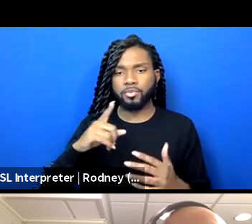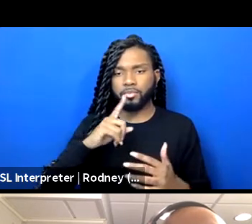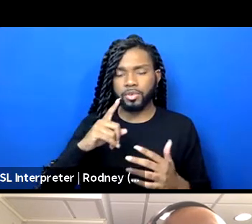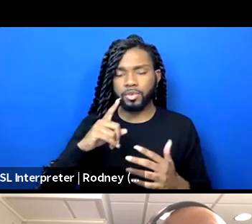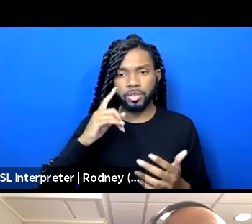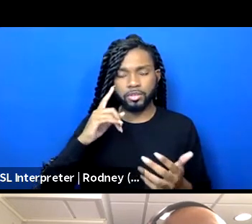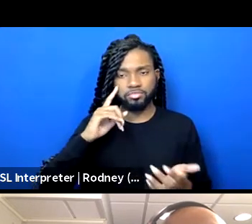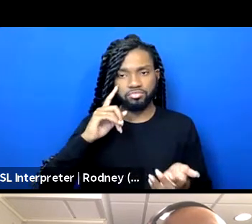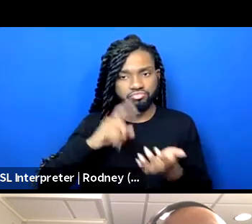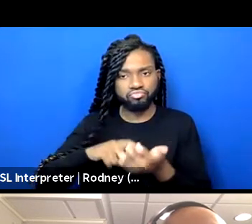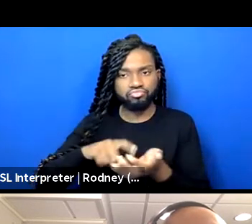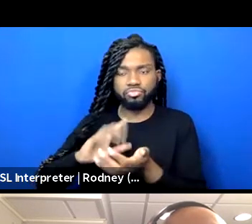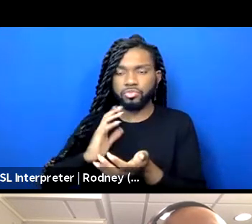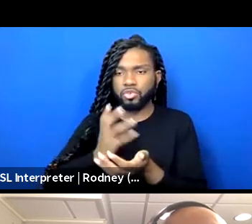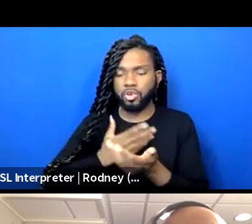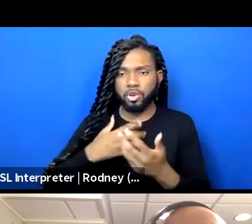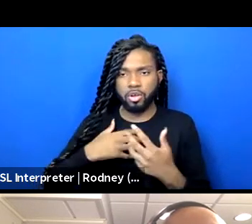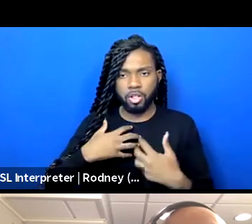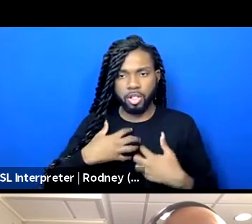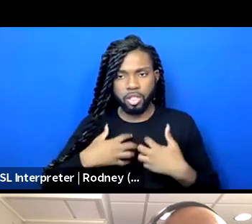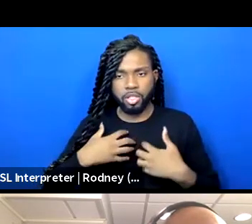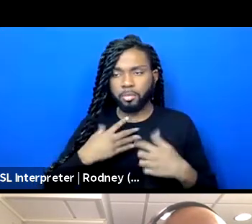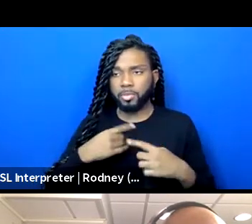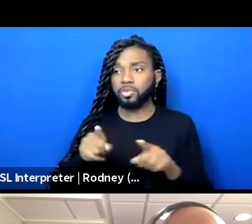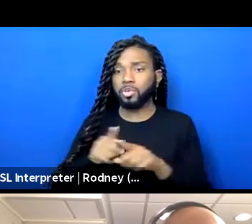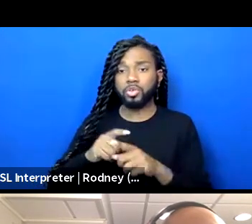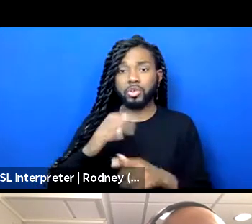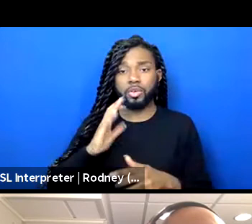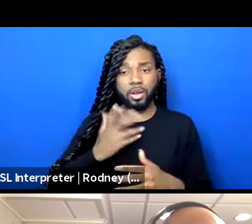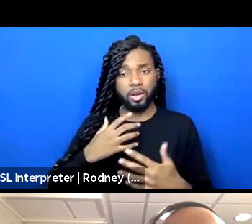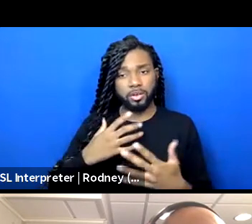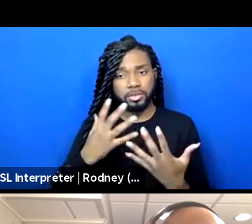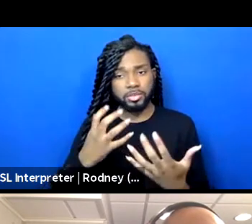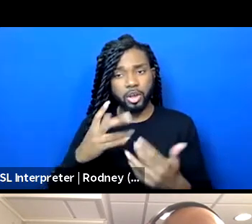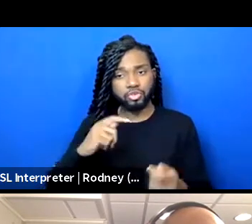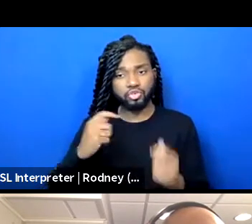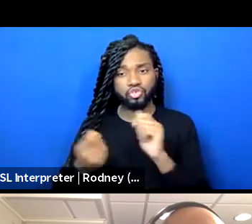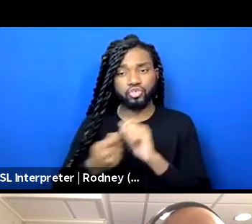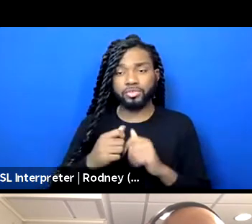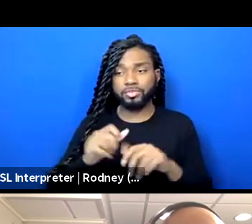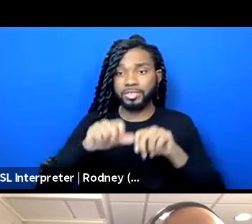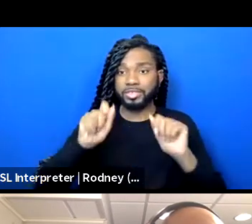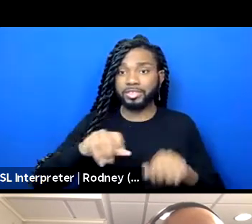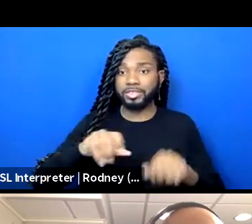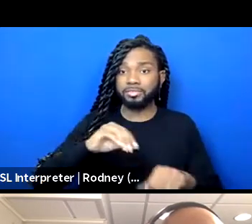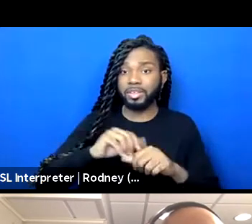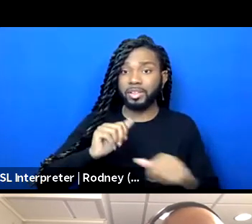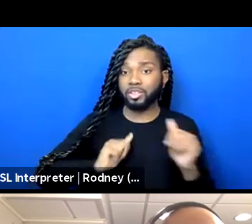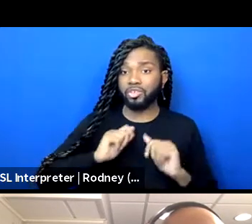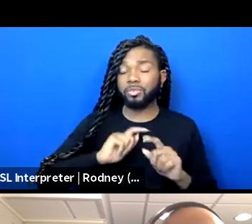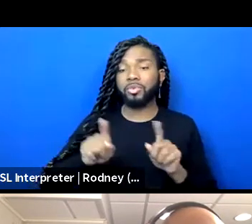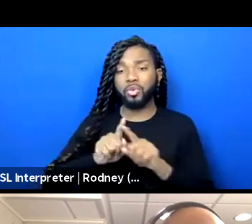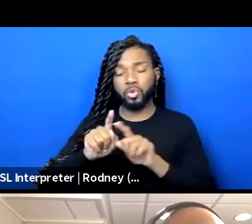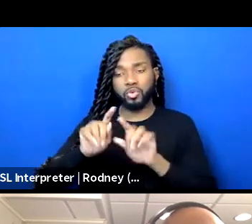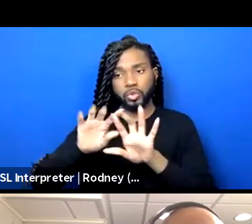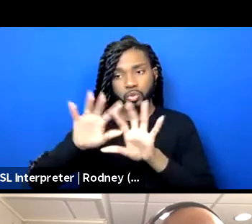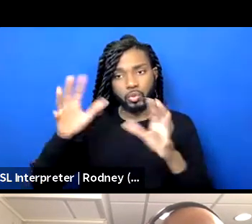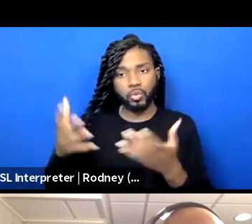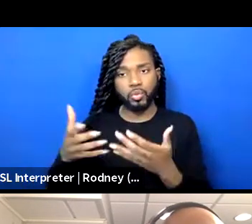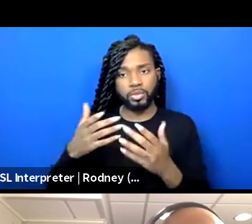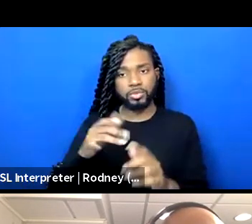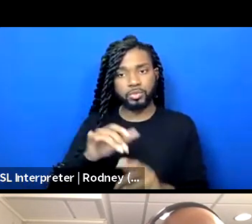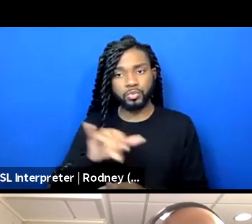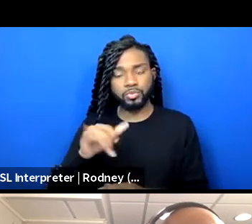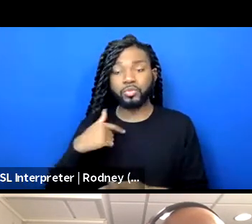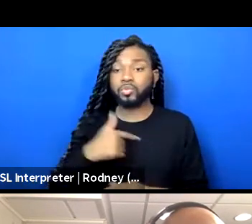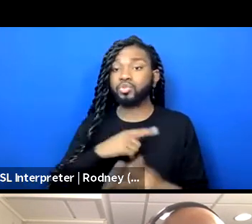year as well as the energy behind our desire to shift systems in theater and holistically. We start by saying